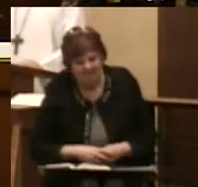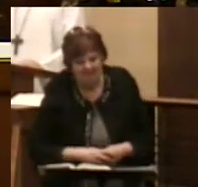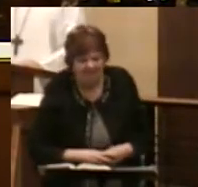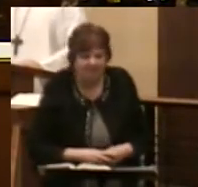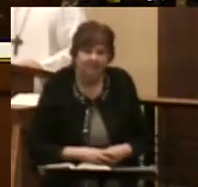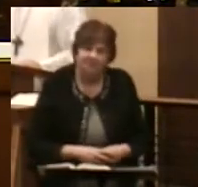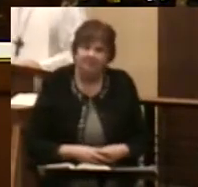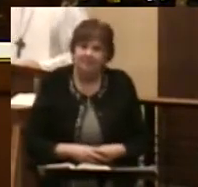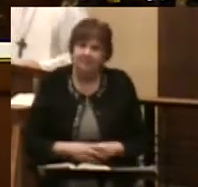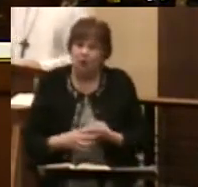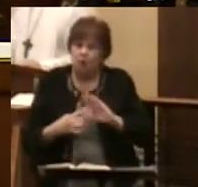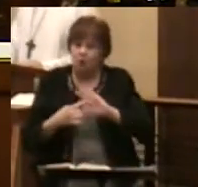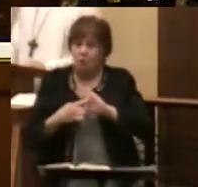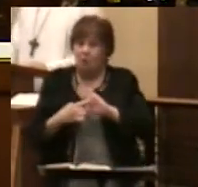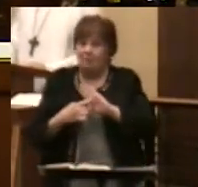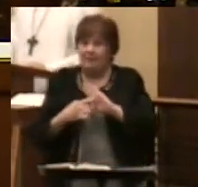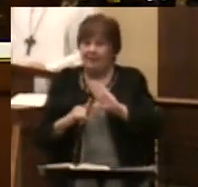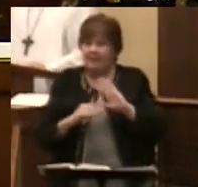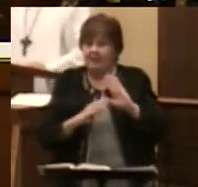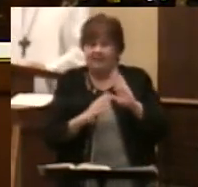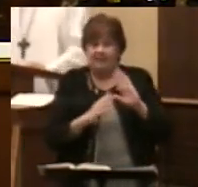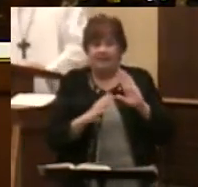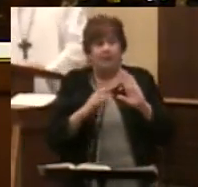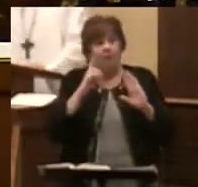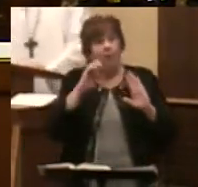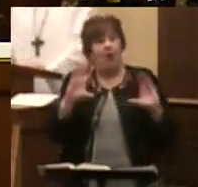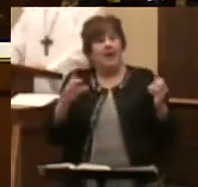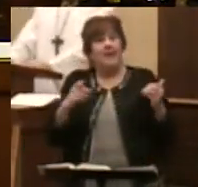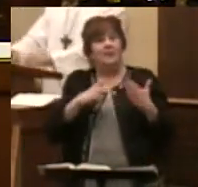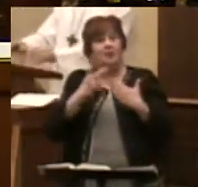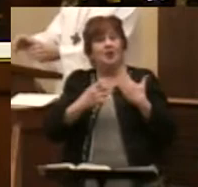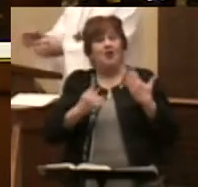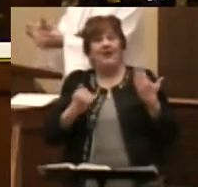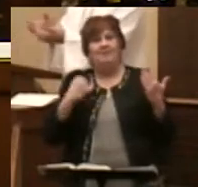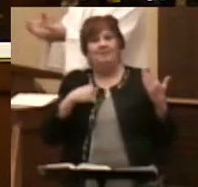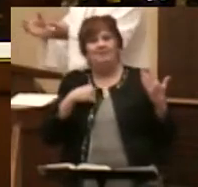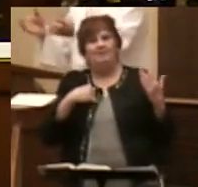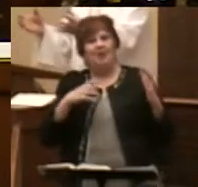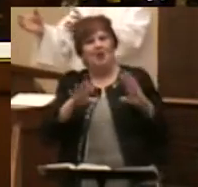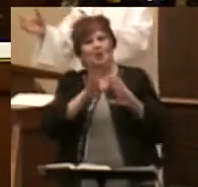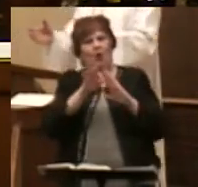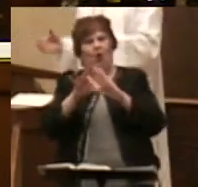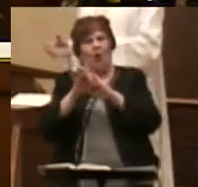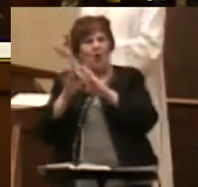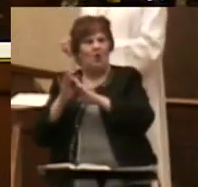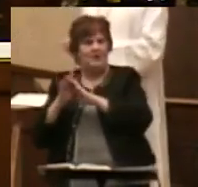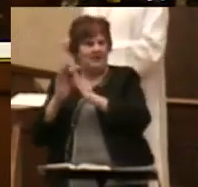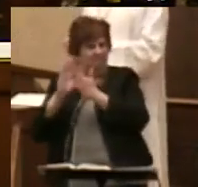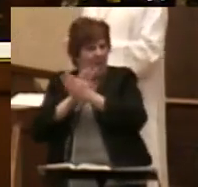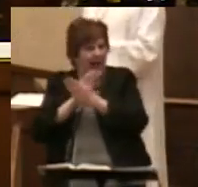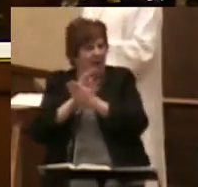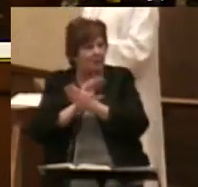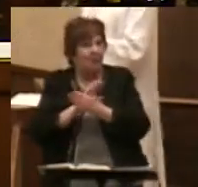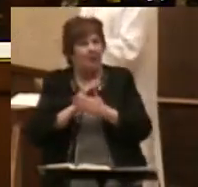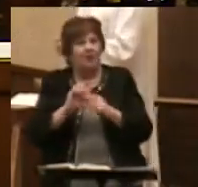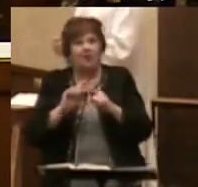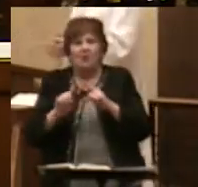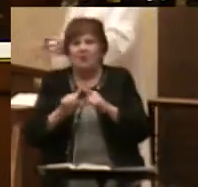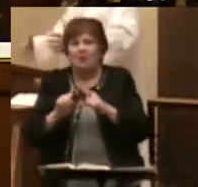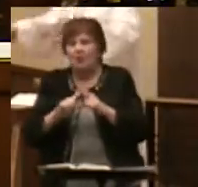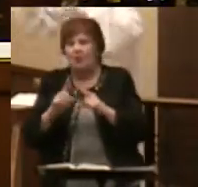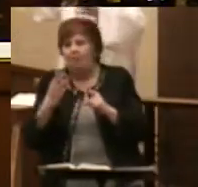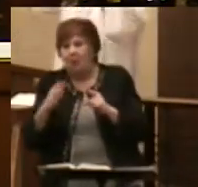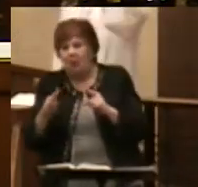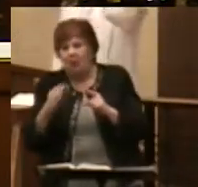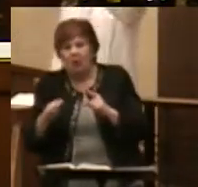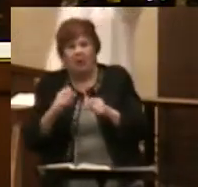To represent this ministry for my class project, I chose some construction paper. I got various shades of blue paper,